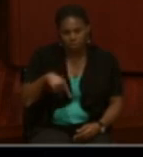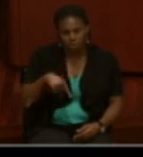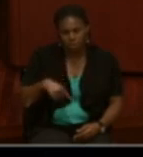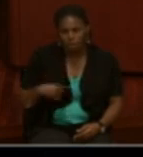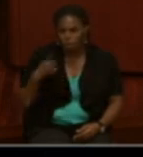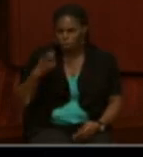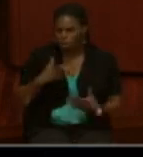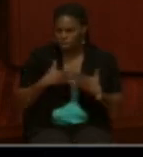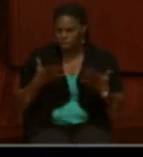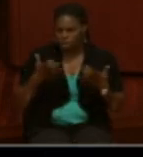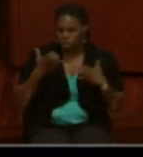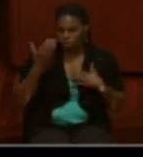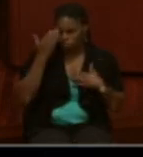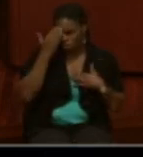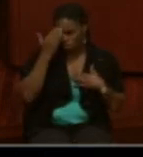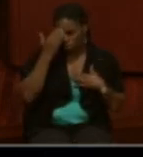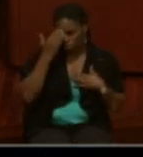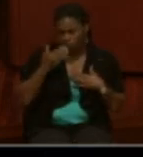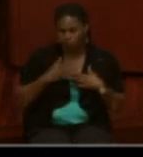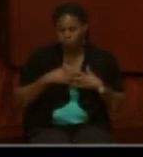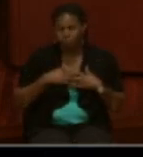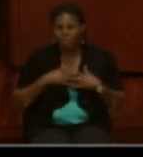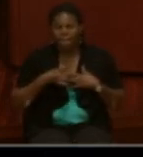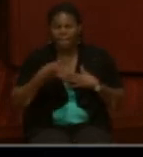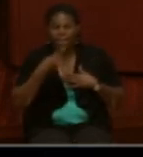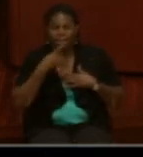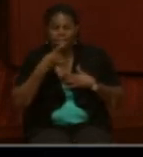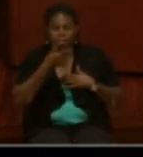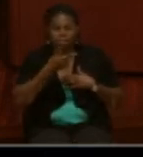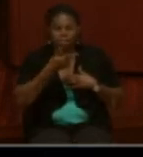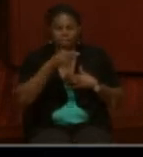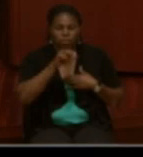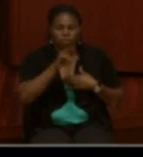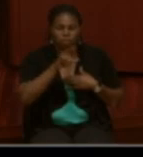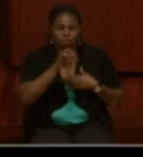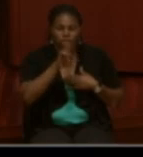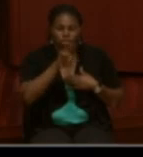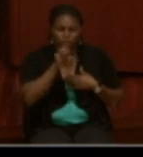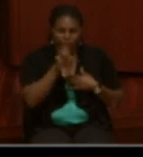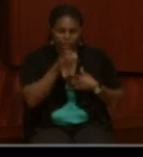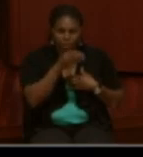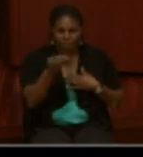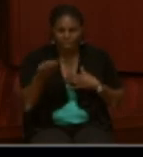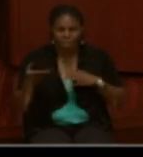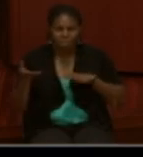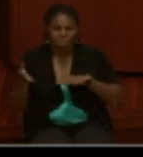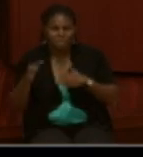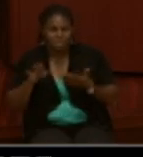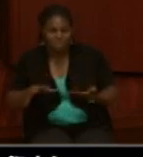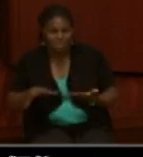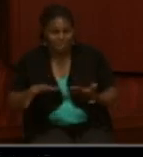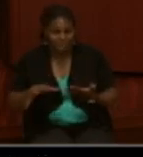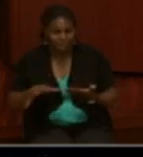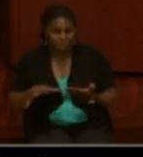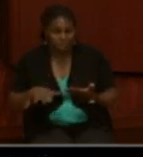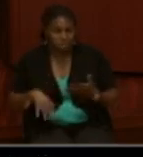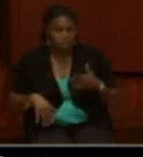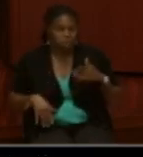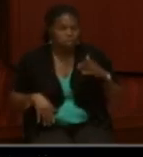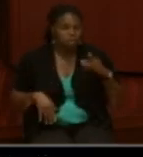you to note is where it says grave and died, you'll notice that there are dashes there. So there's no information